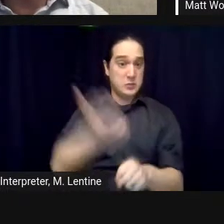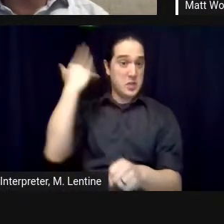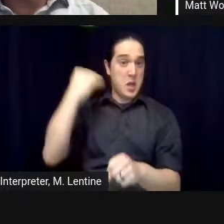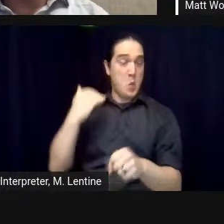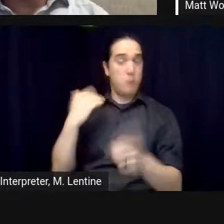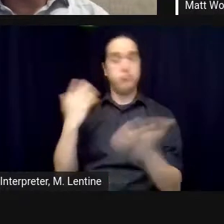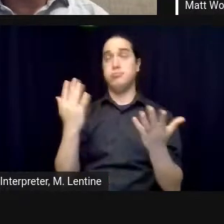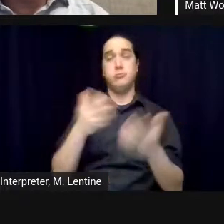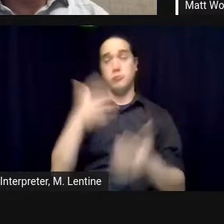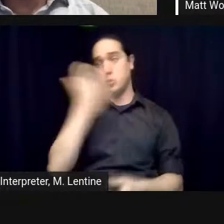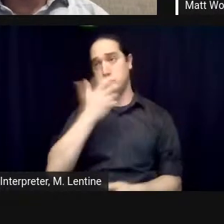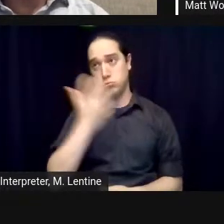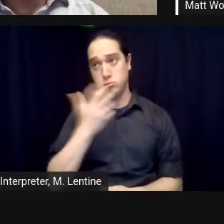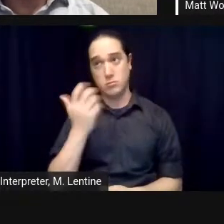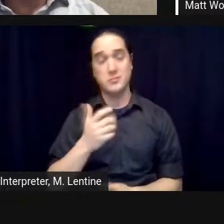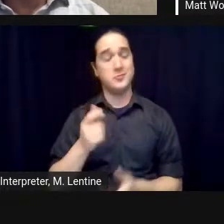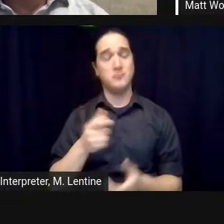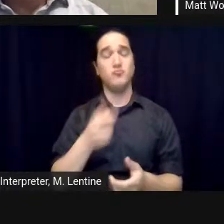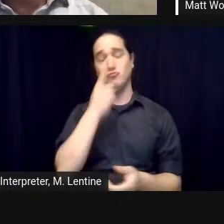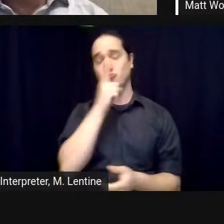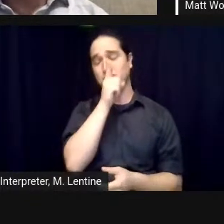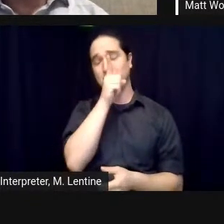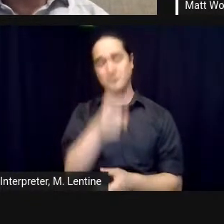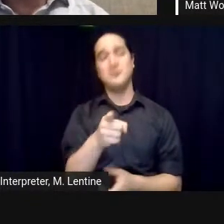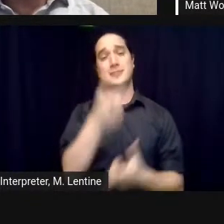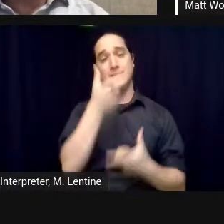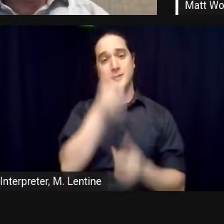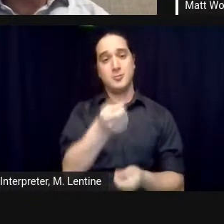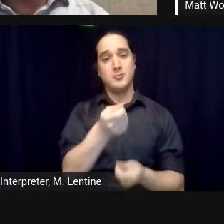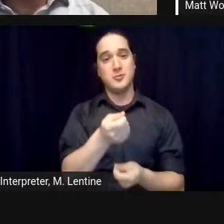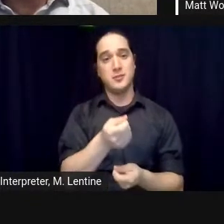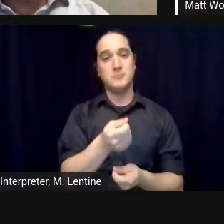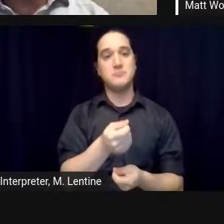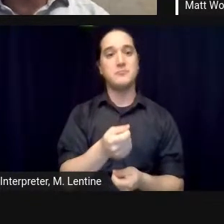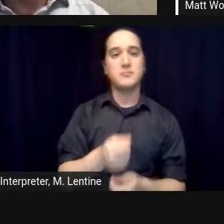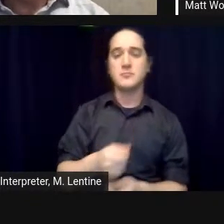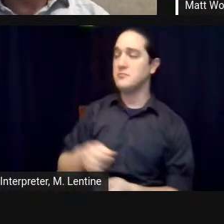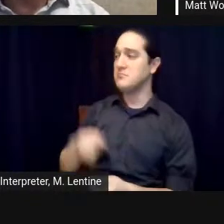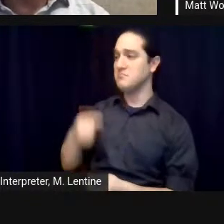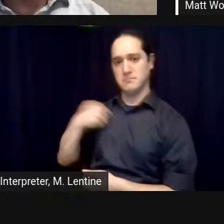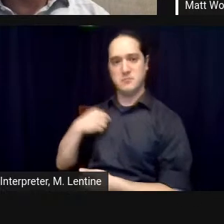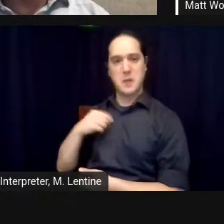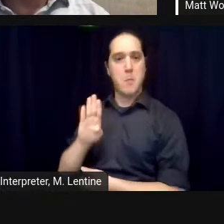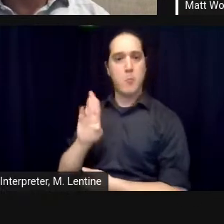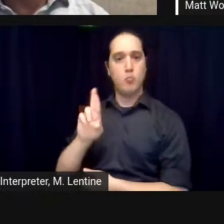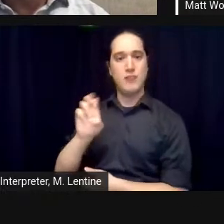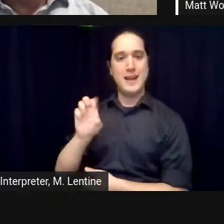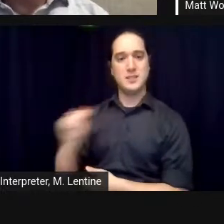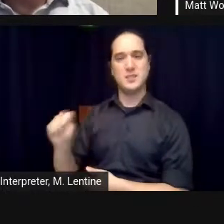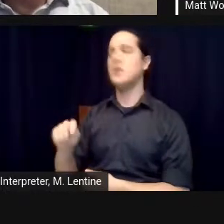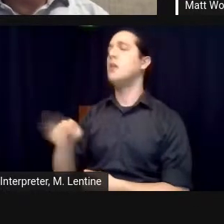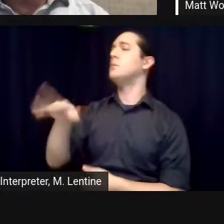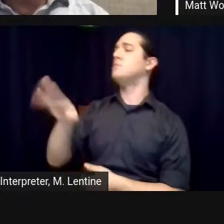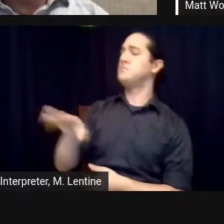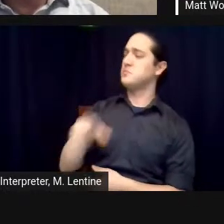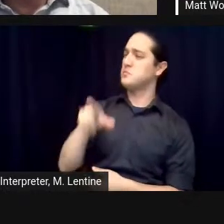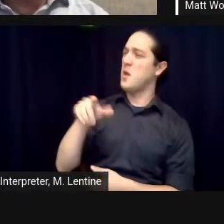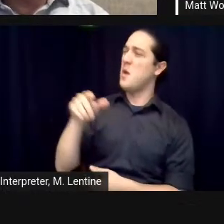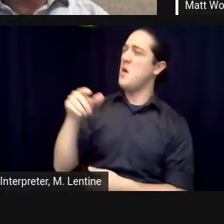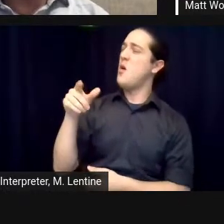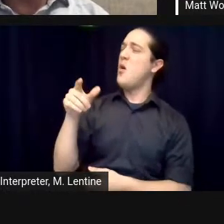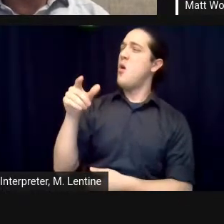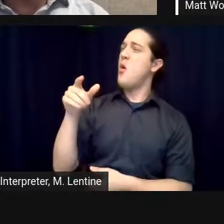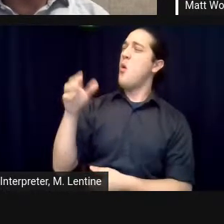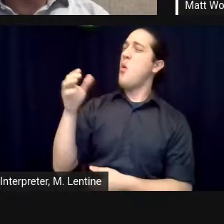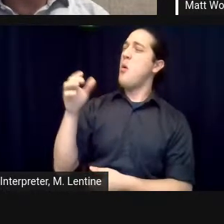media coverage um at the time was so savage and dismissive um what what was